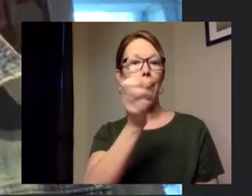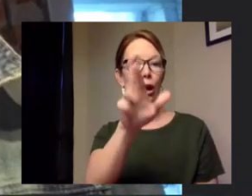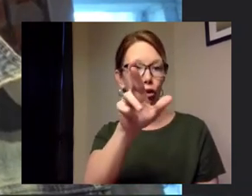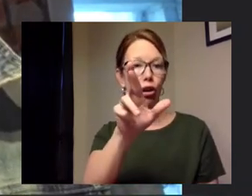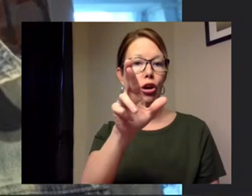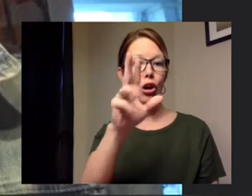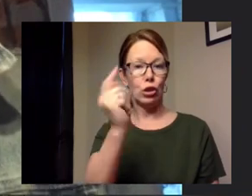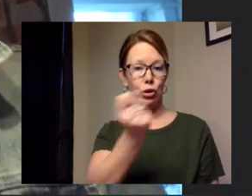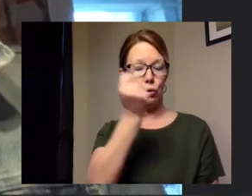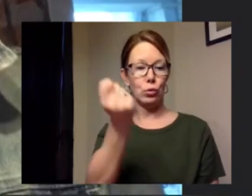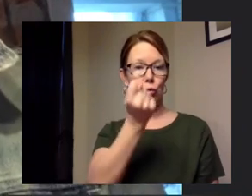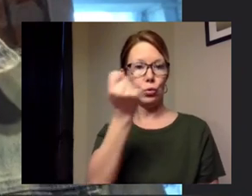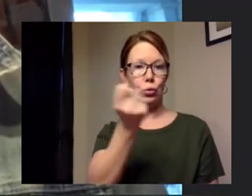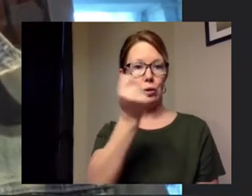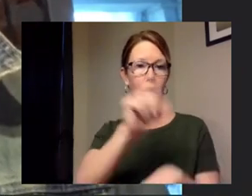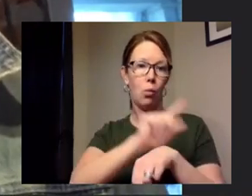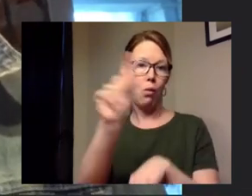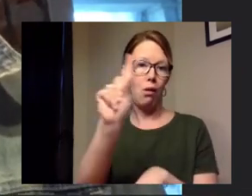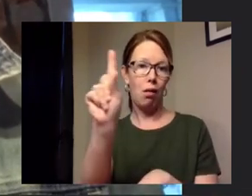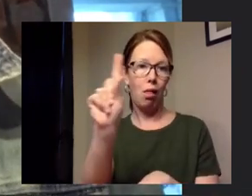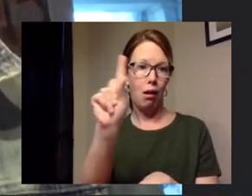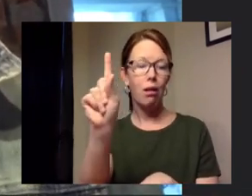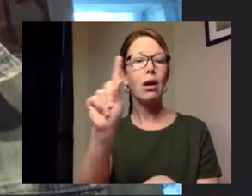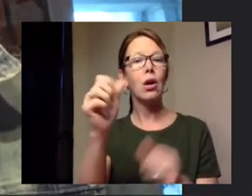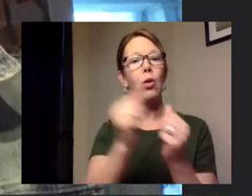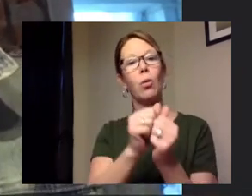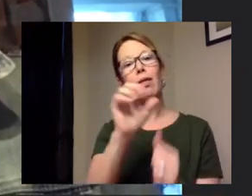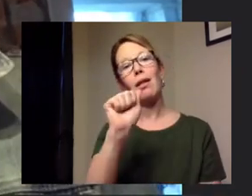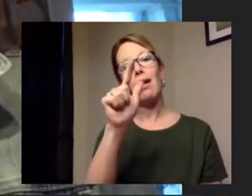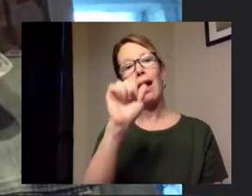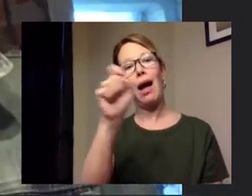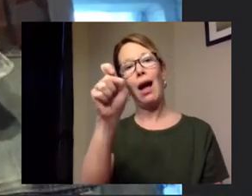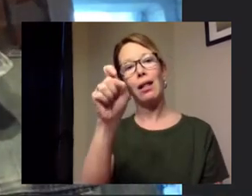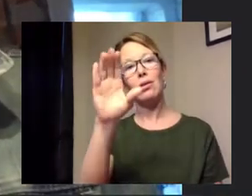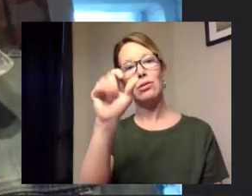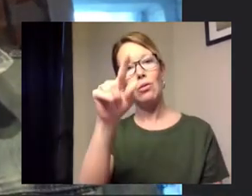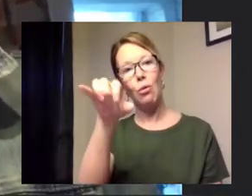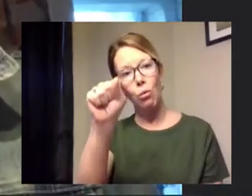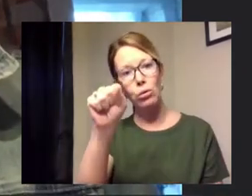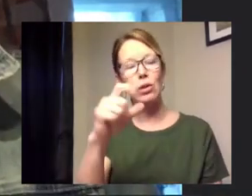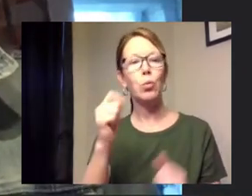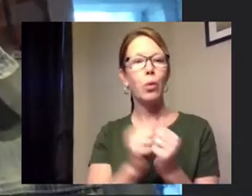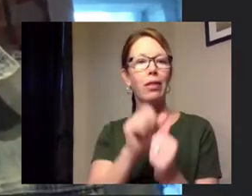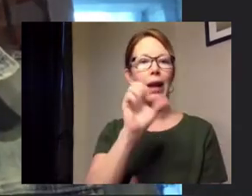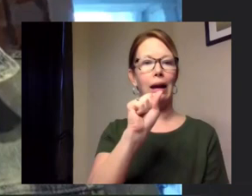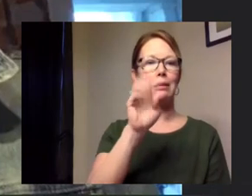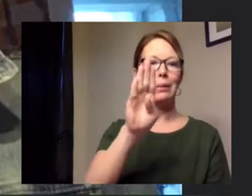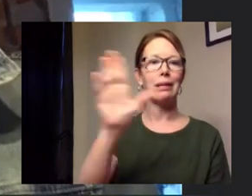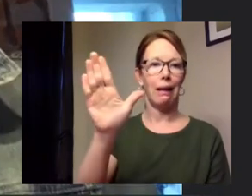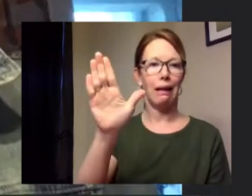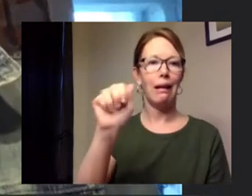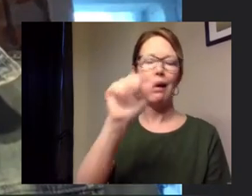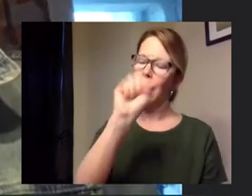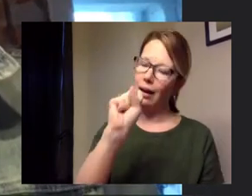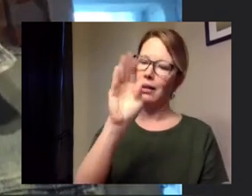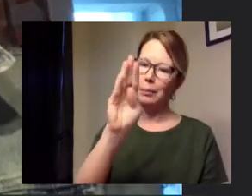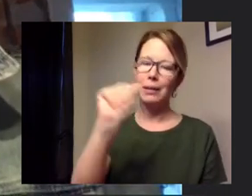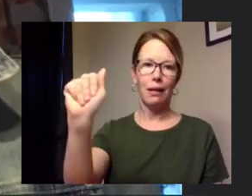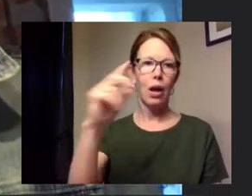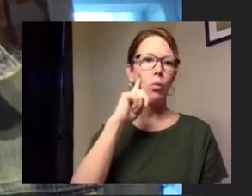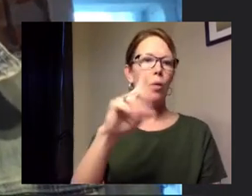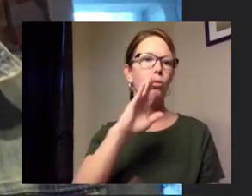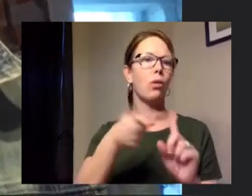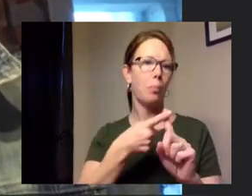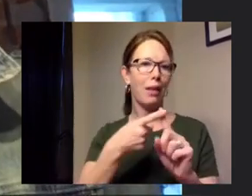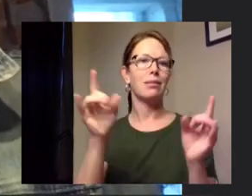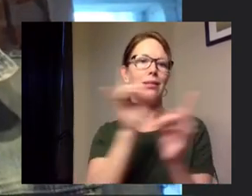in the afternoon with uh alex coles who's with the sba and we're going to be talking about the disaster loan fund and